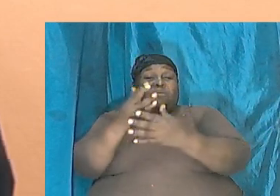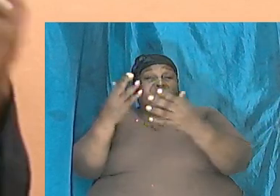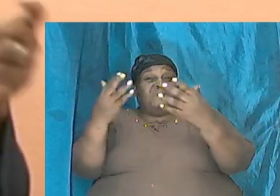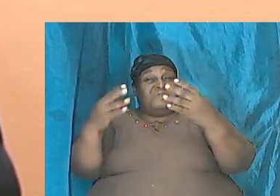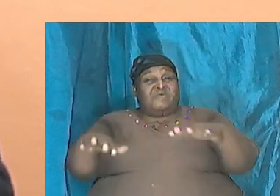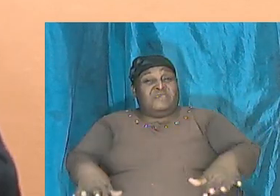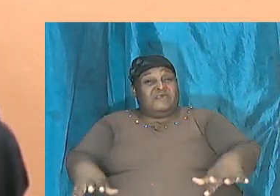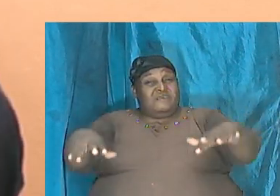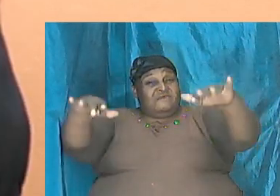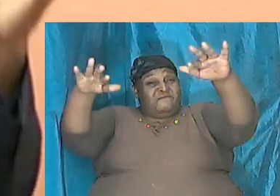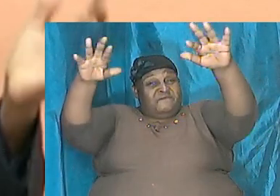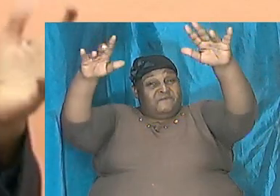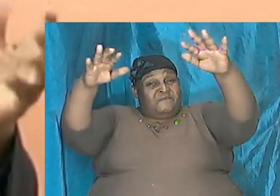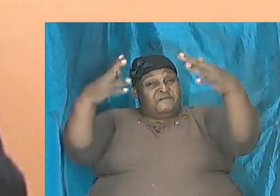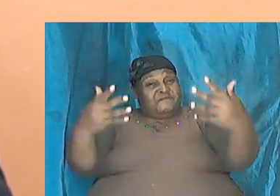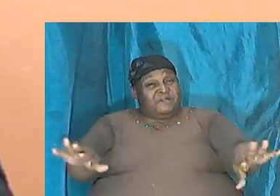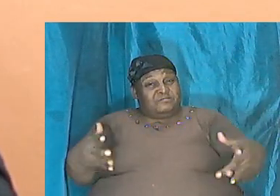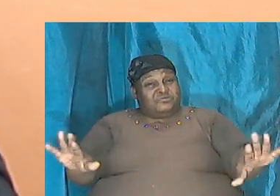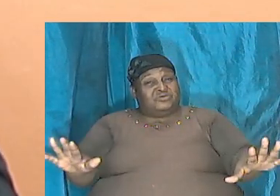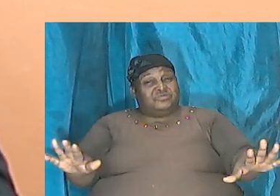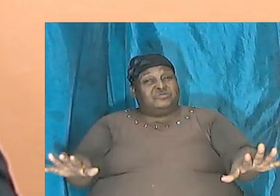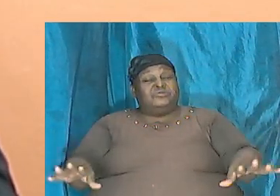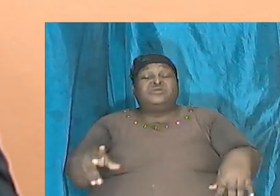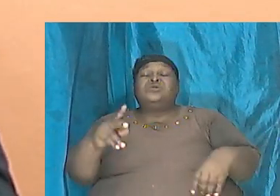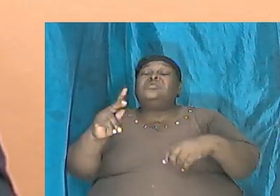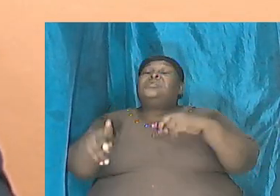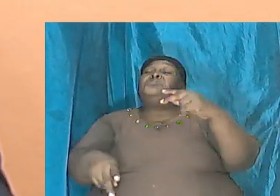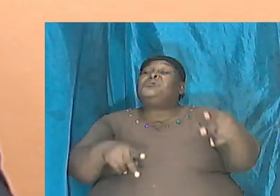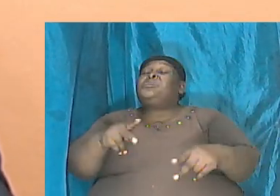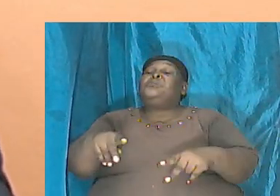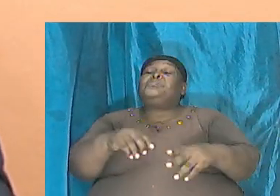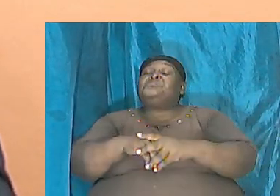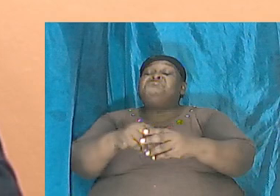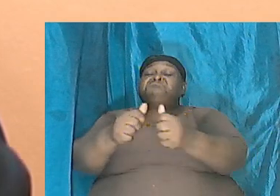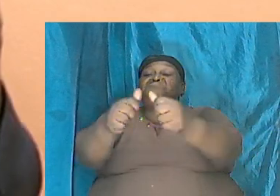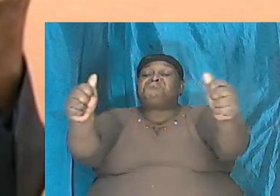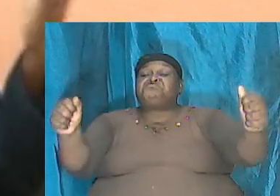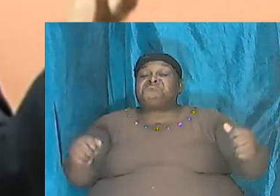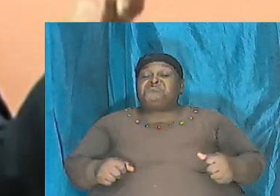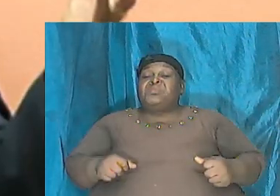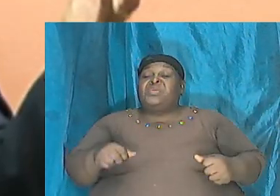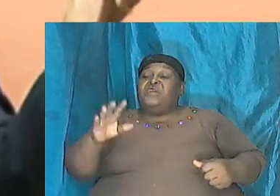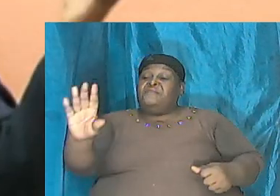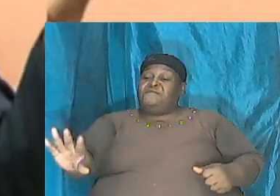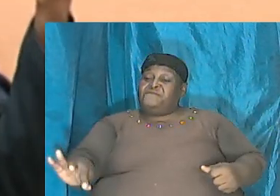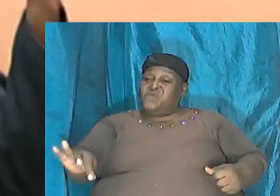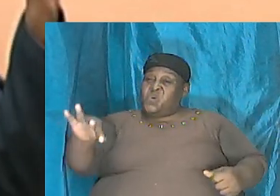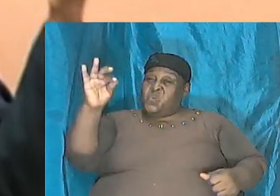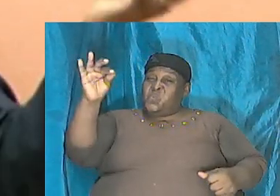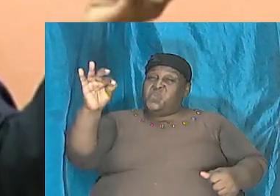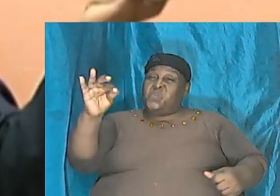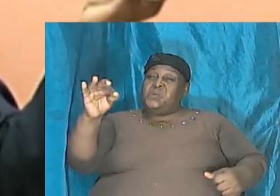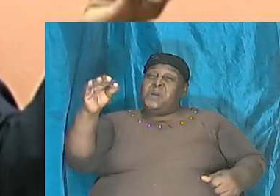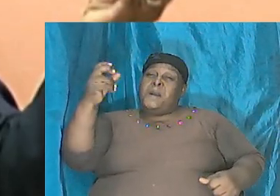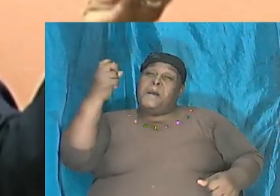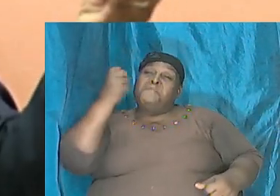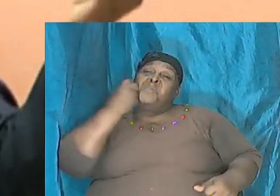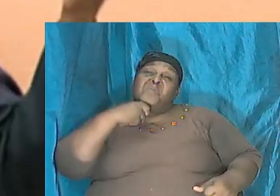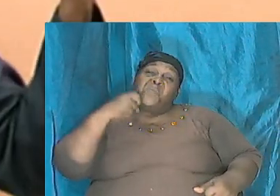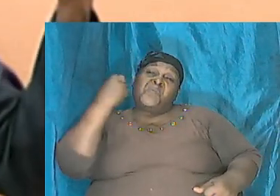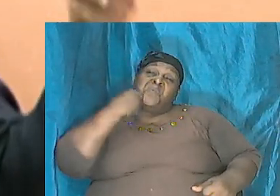But folks have been in those areas and they have found fossil bones